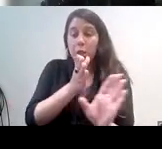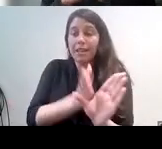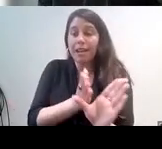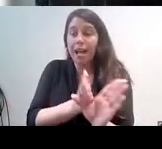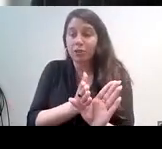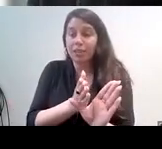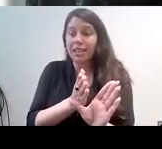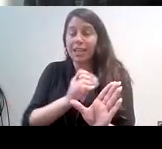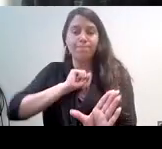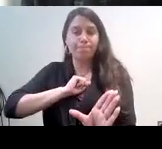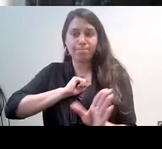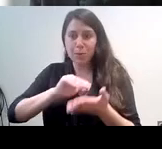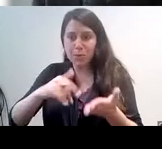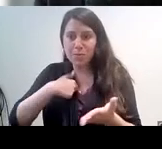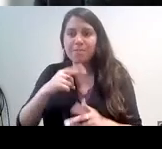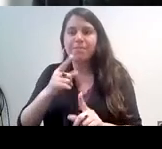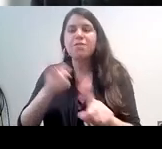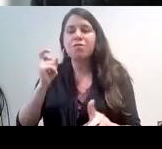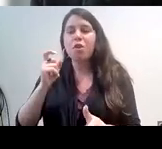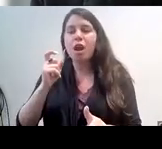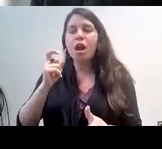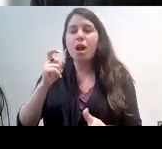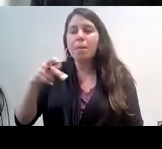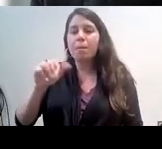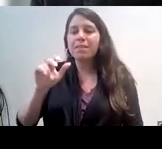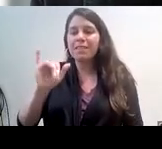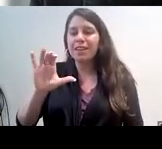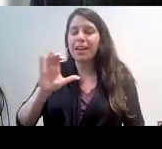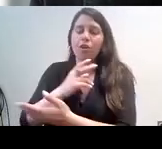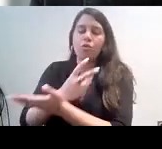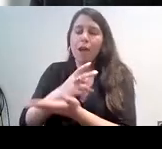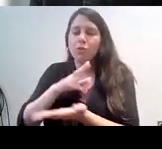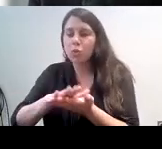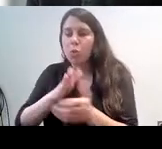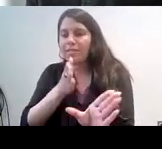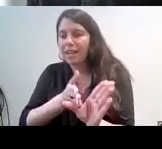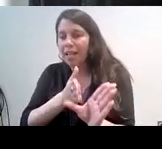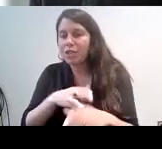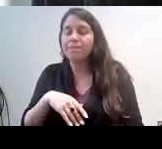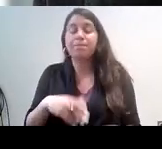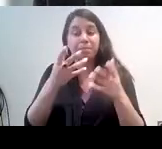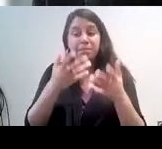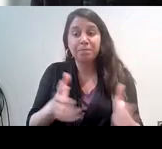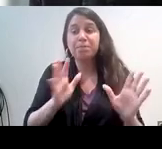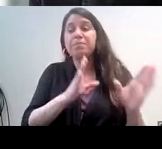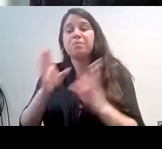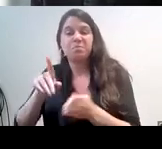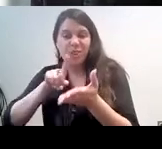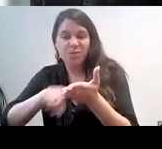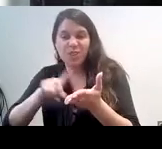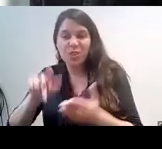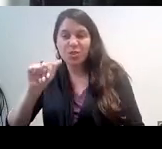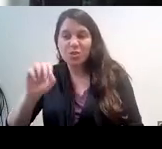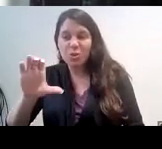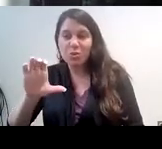from Pacific Graduate School of Psychology, and then followed that with a stint as a research associate at